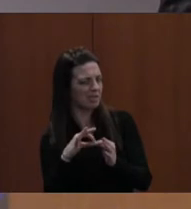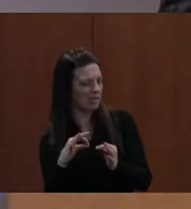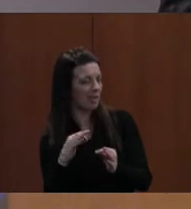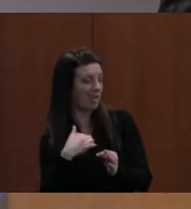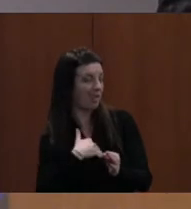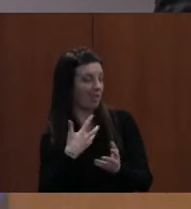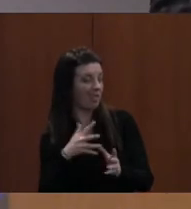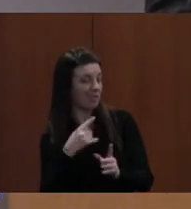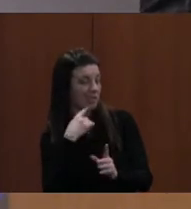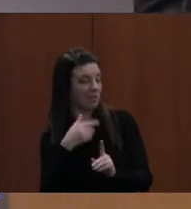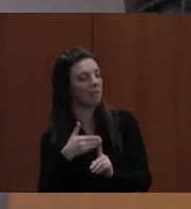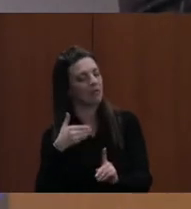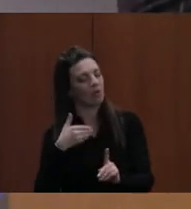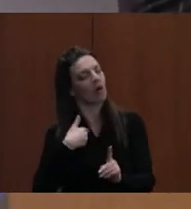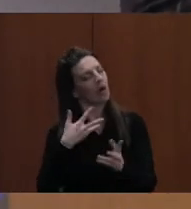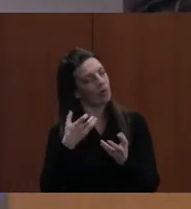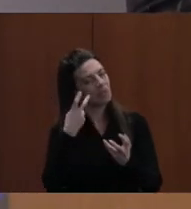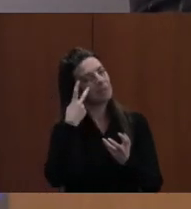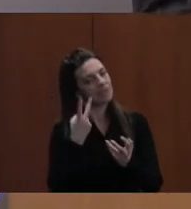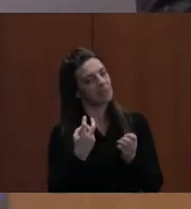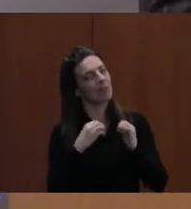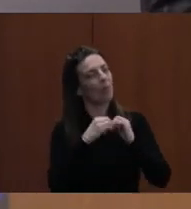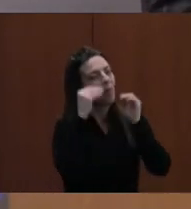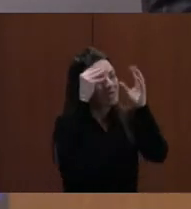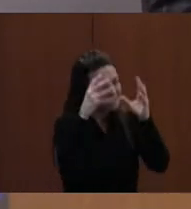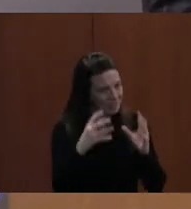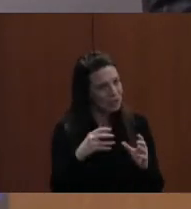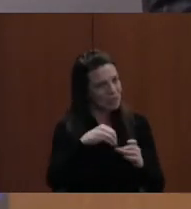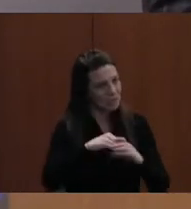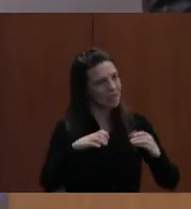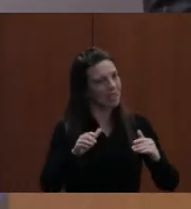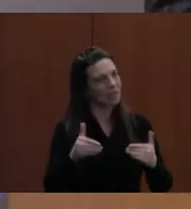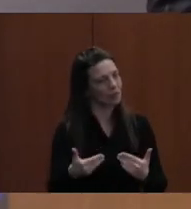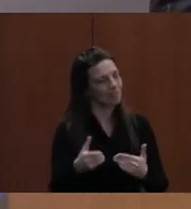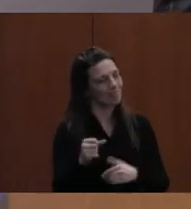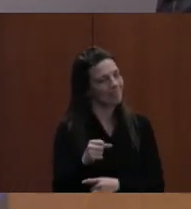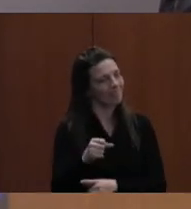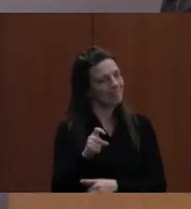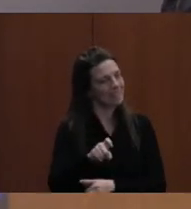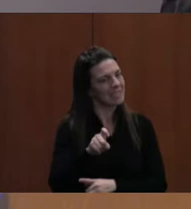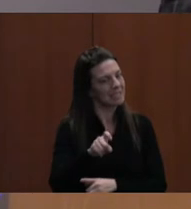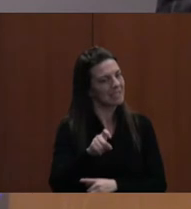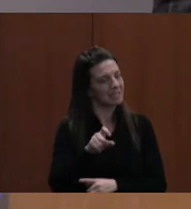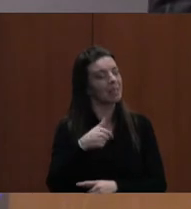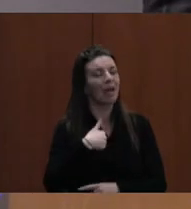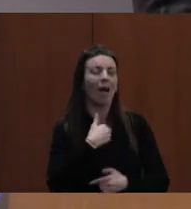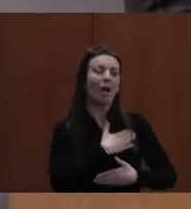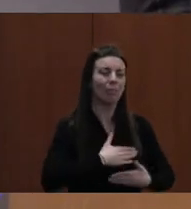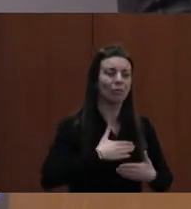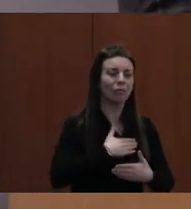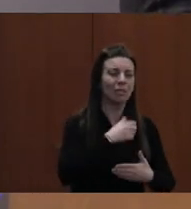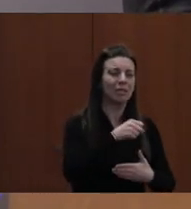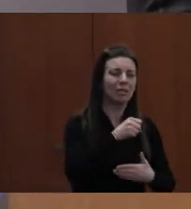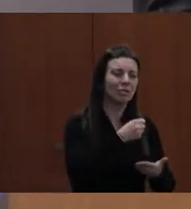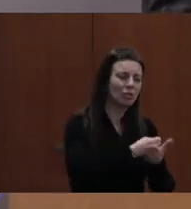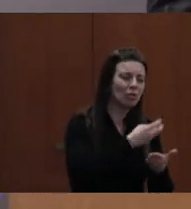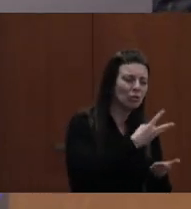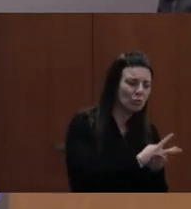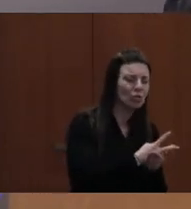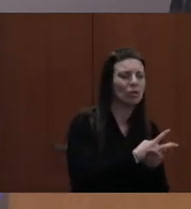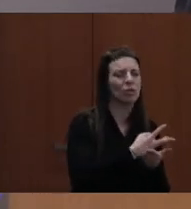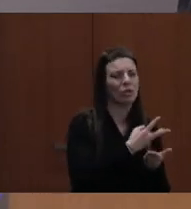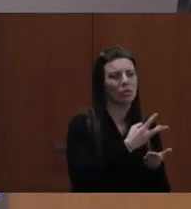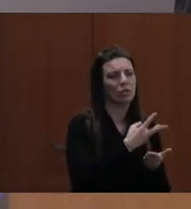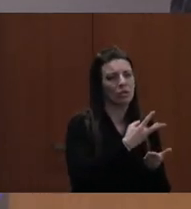would like to see more teachers in the classroom. I certainly appreciate the work social workers and school psychologists do. I used to